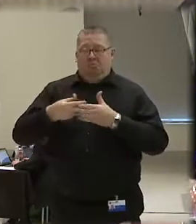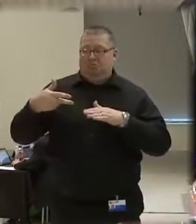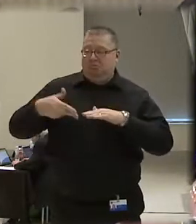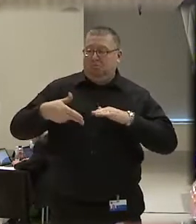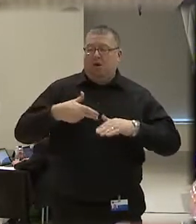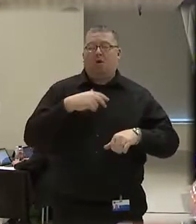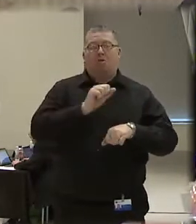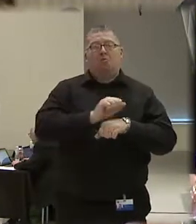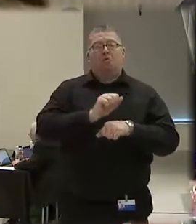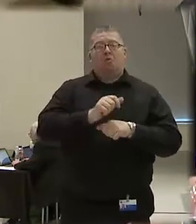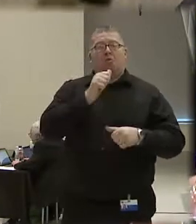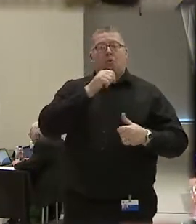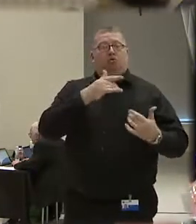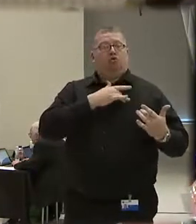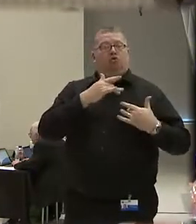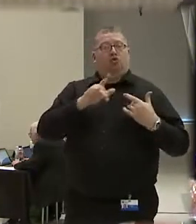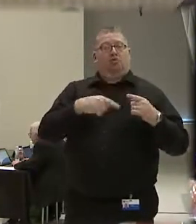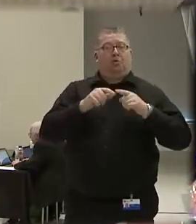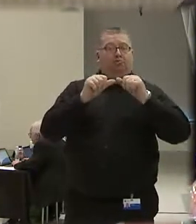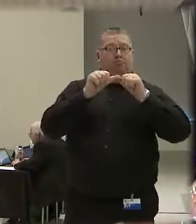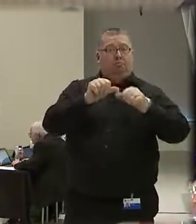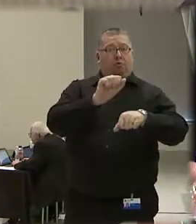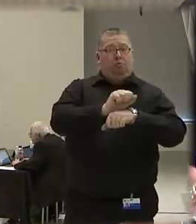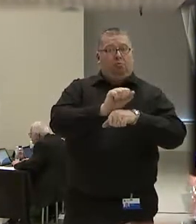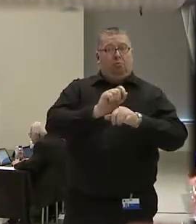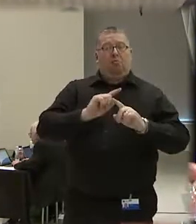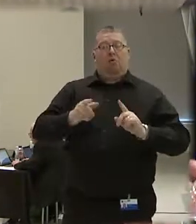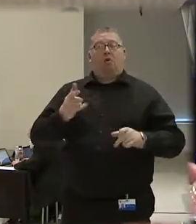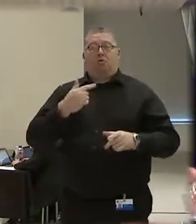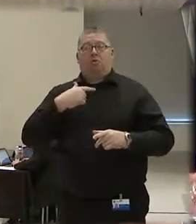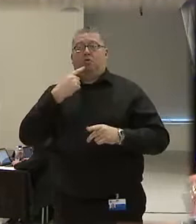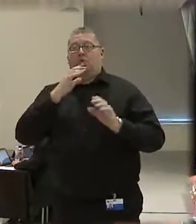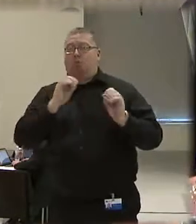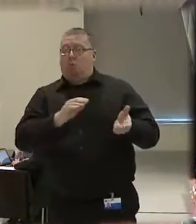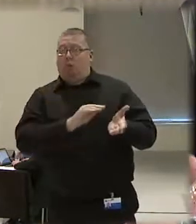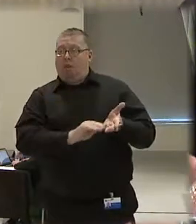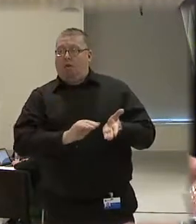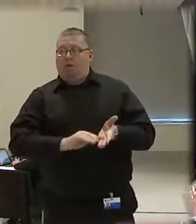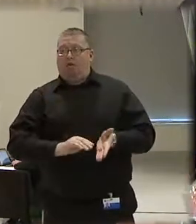concerned about stable employment, even though the sheriff made it very clear there would be no layoffs.